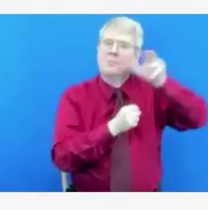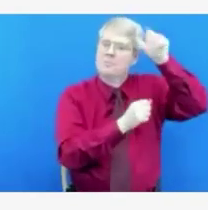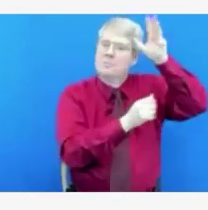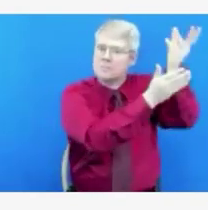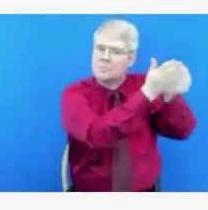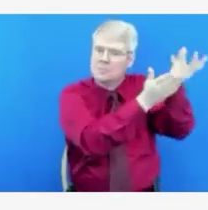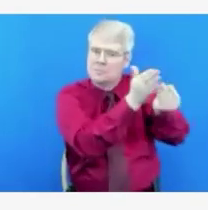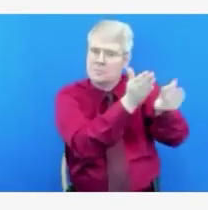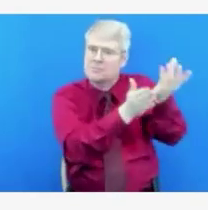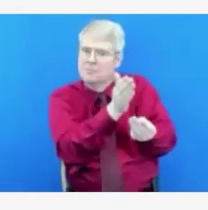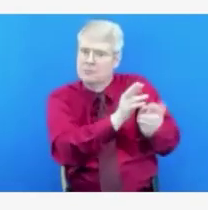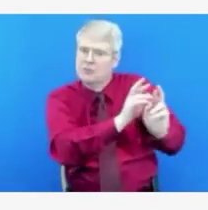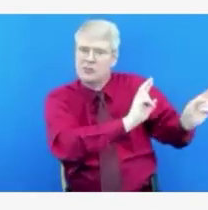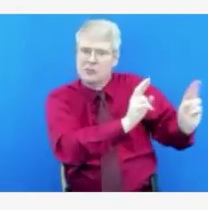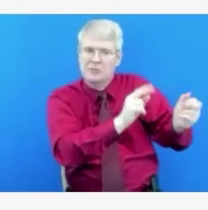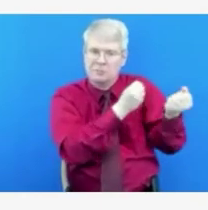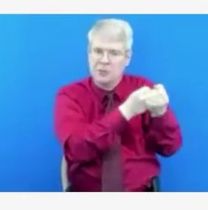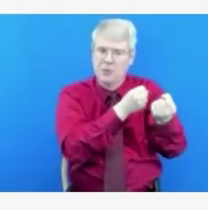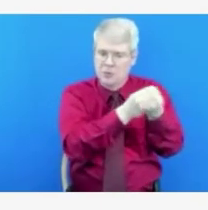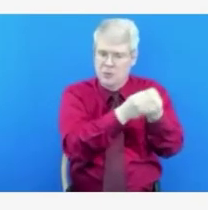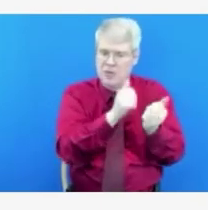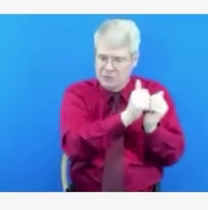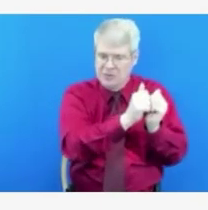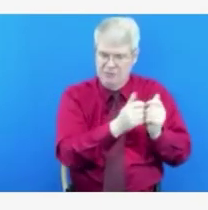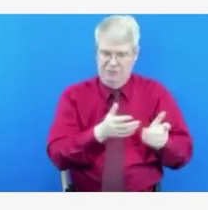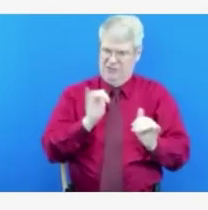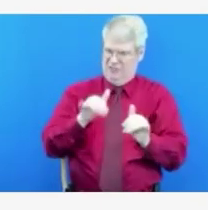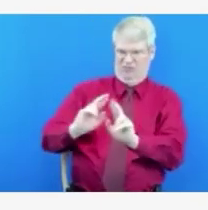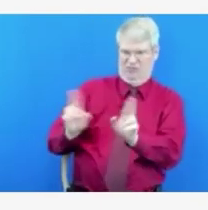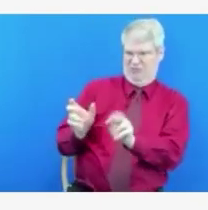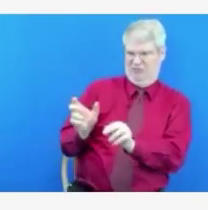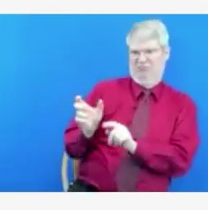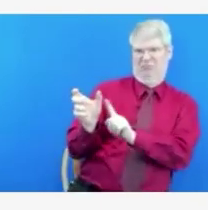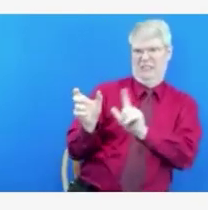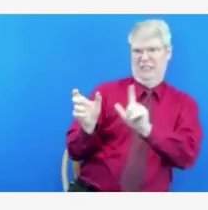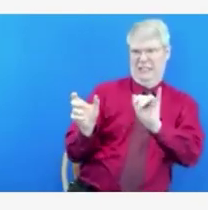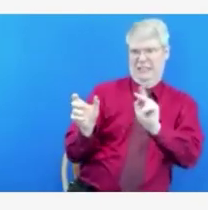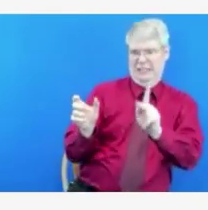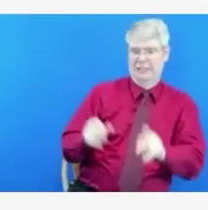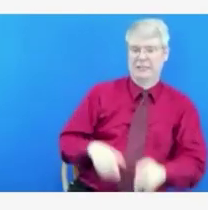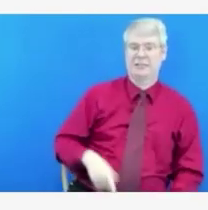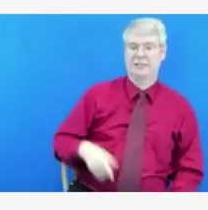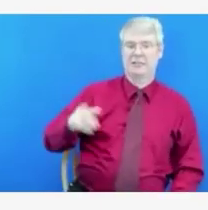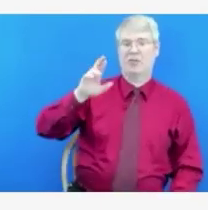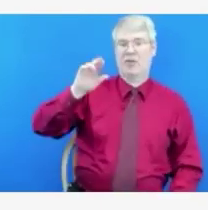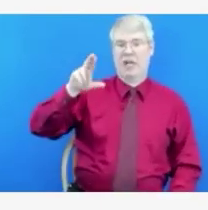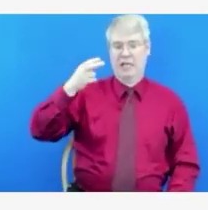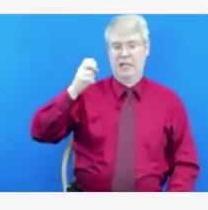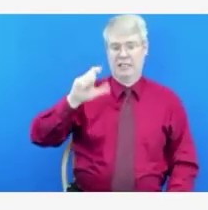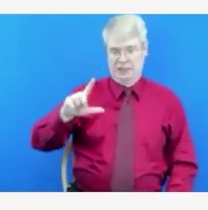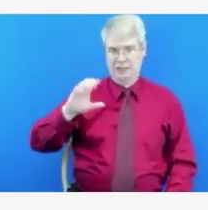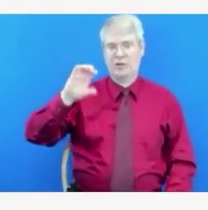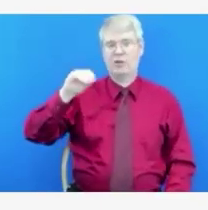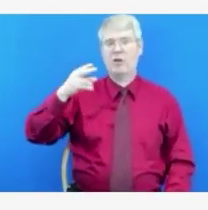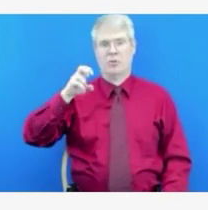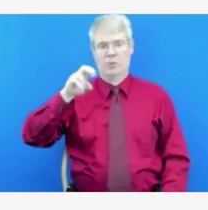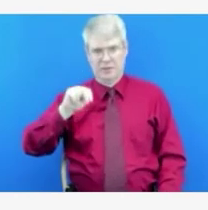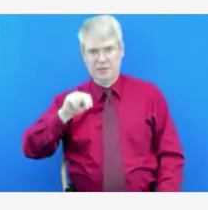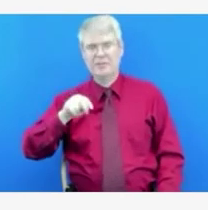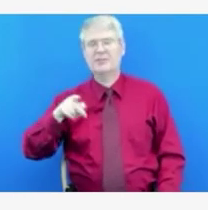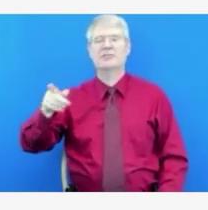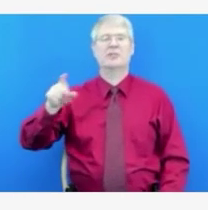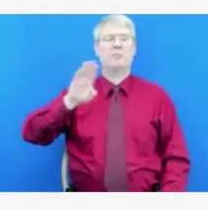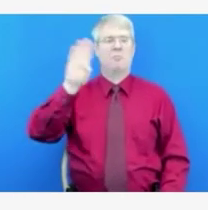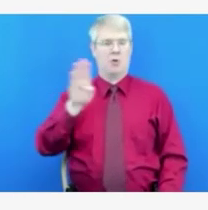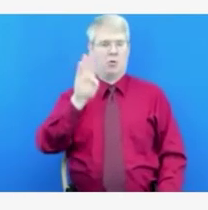Hi, this is Rachel from Boise State Public Radio. I think this question is for Director Jepsen. I was wondering if the